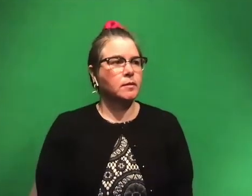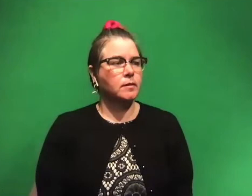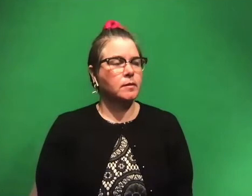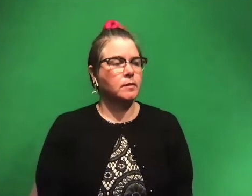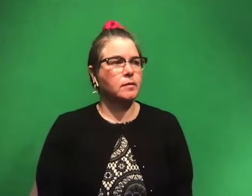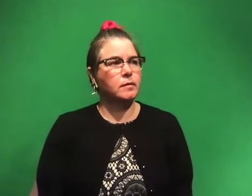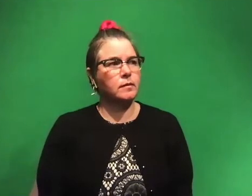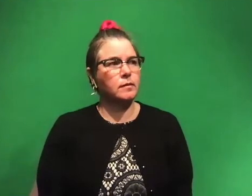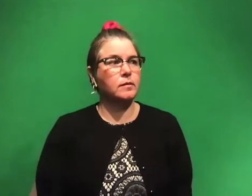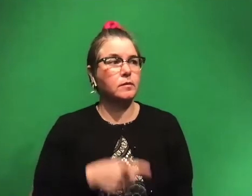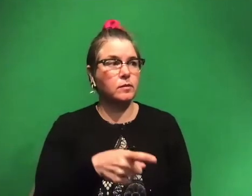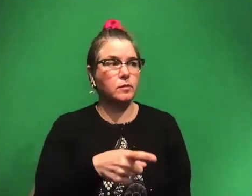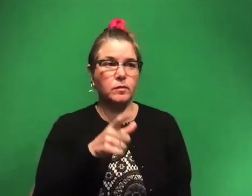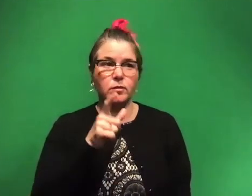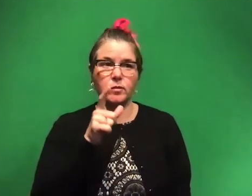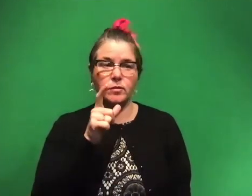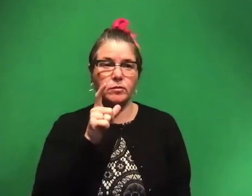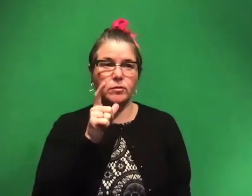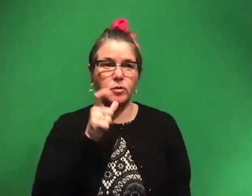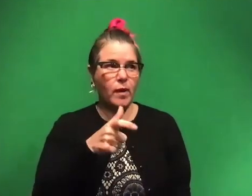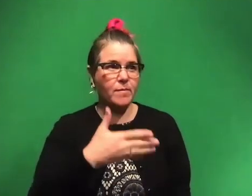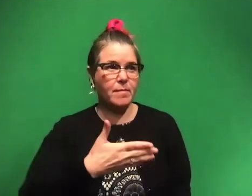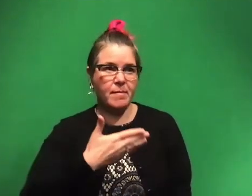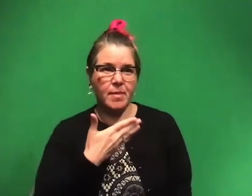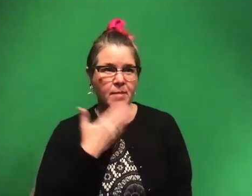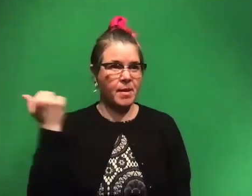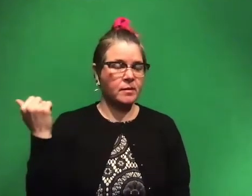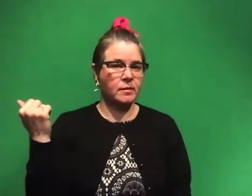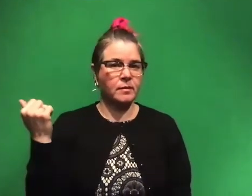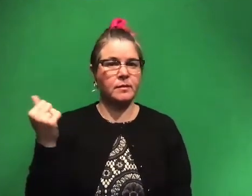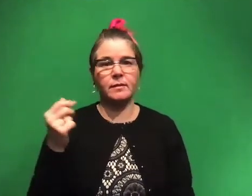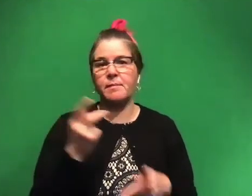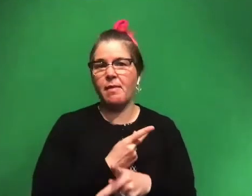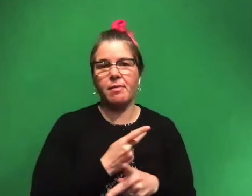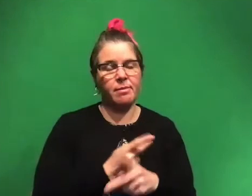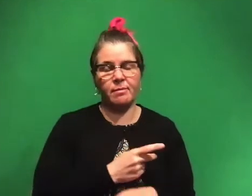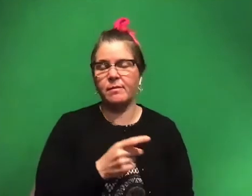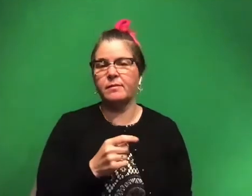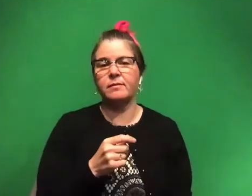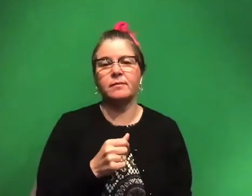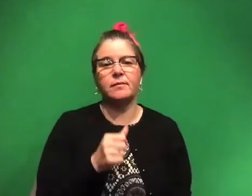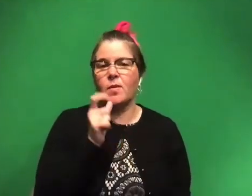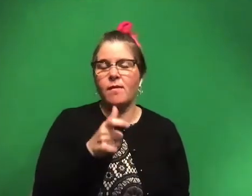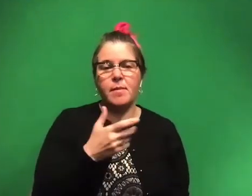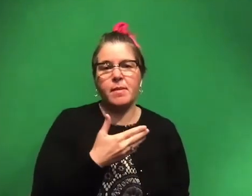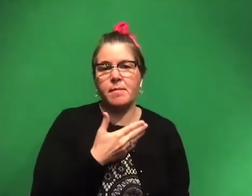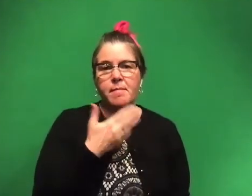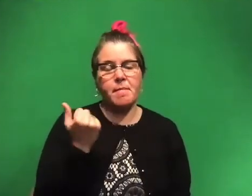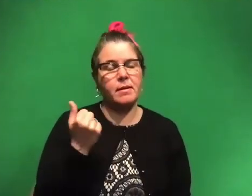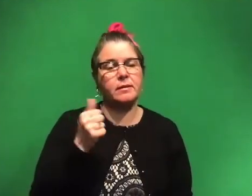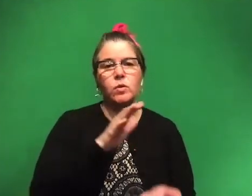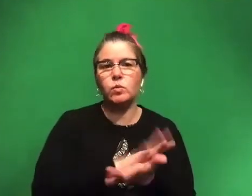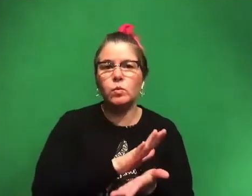don't have to be the best at math. You don't have to be the best at school.